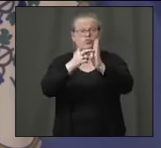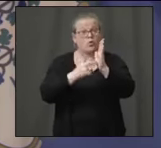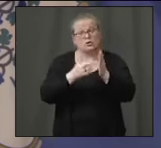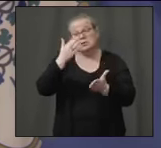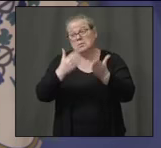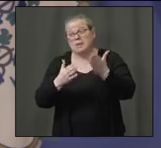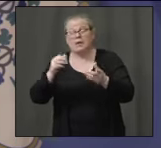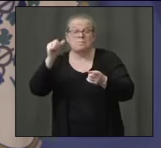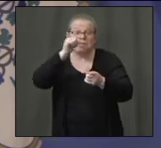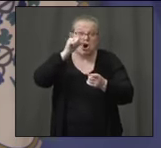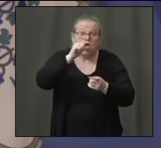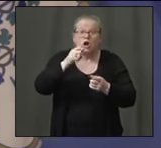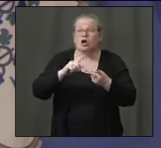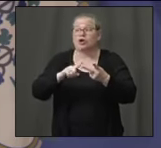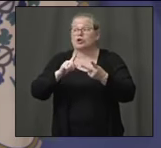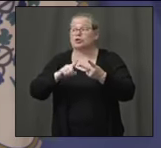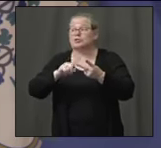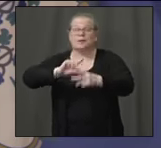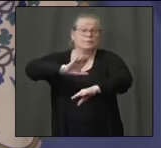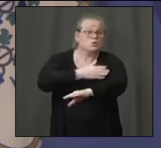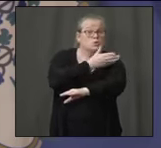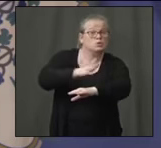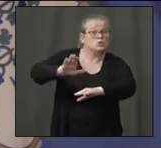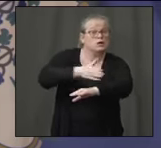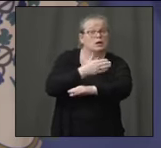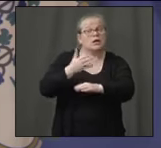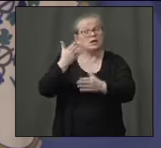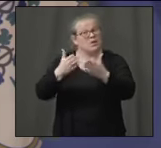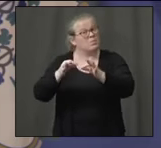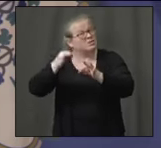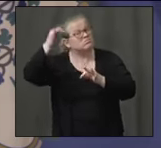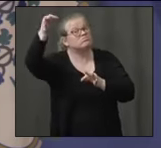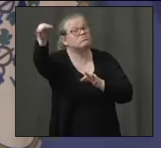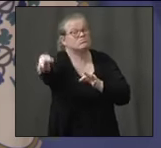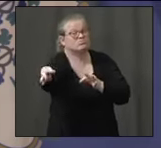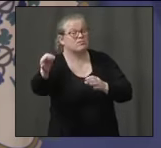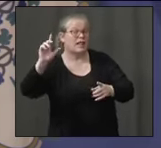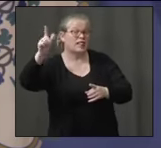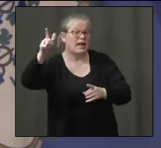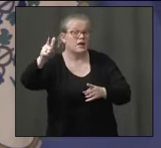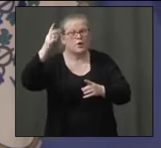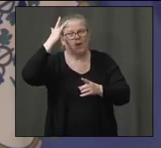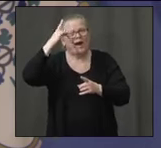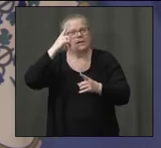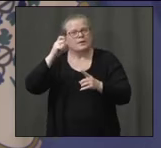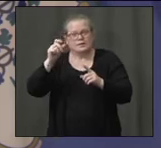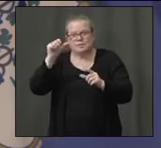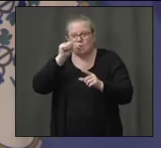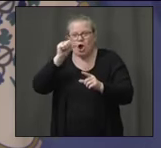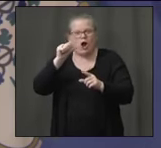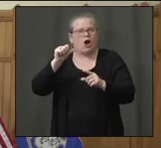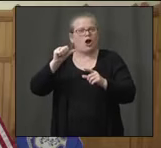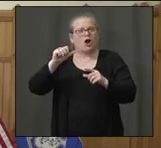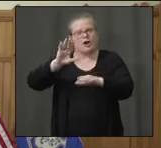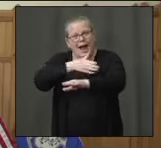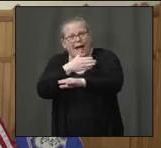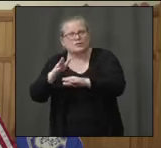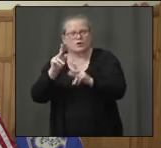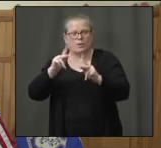perhaps big rock concerts, take a little bit longer because there it's tougher to protect people. Thank you.